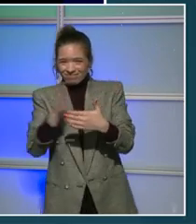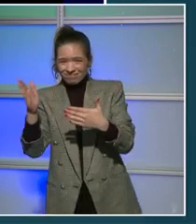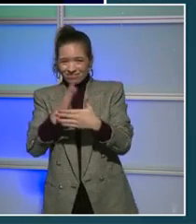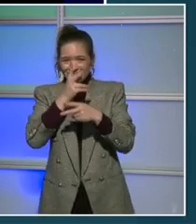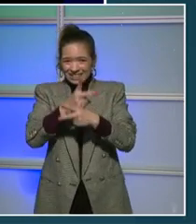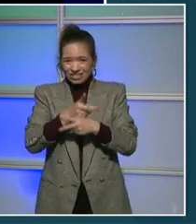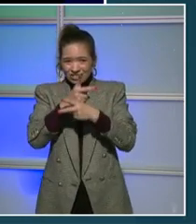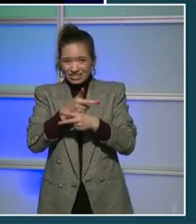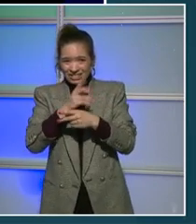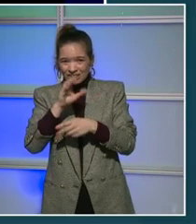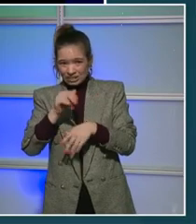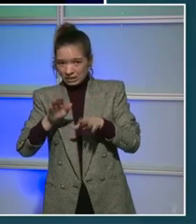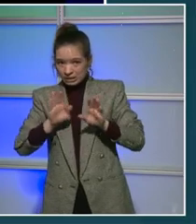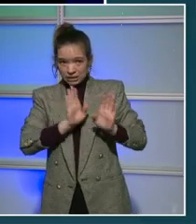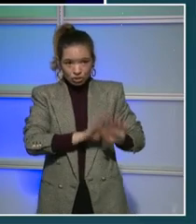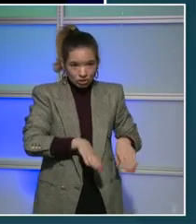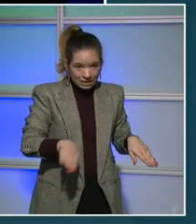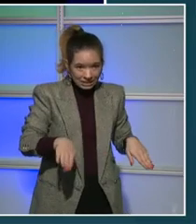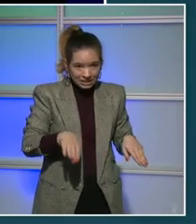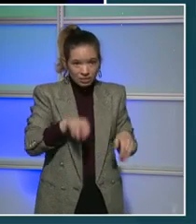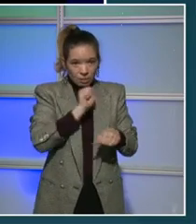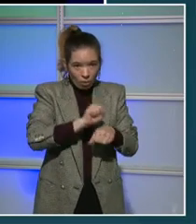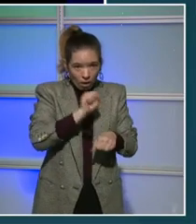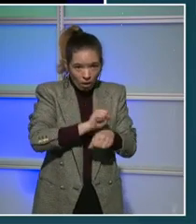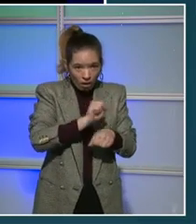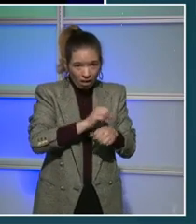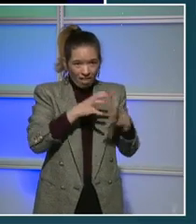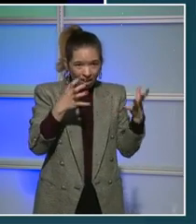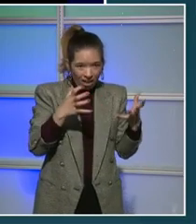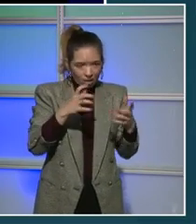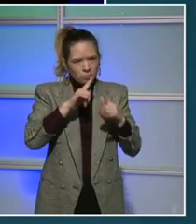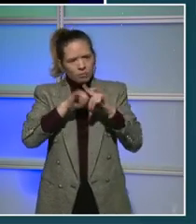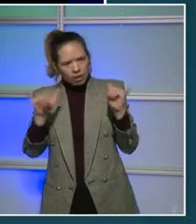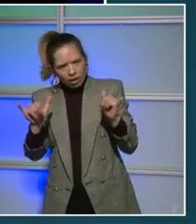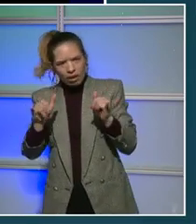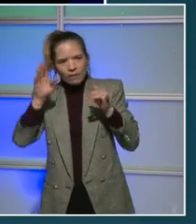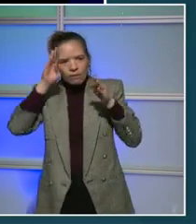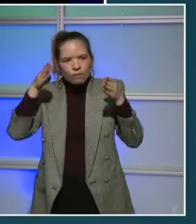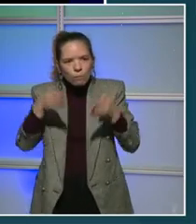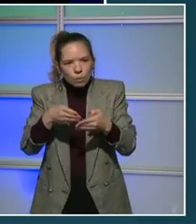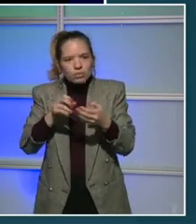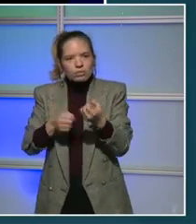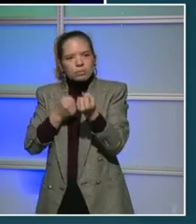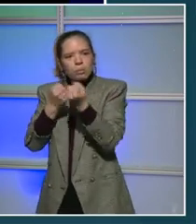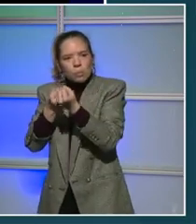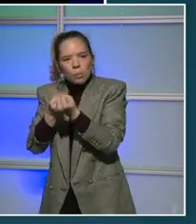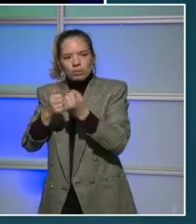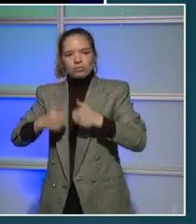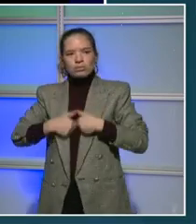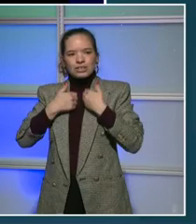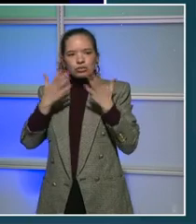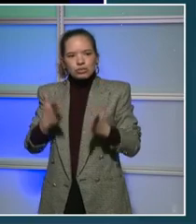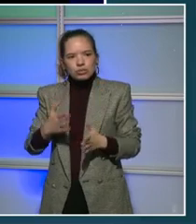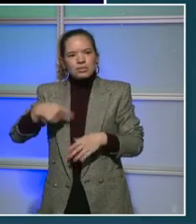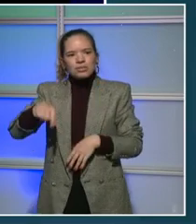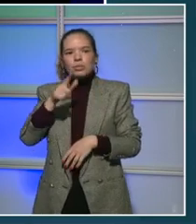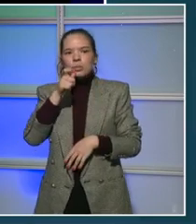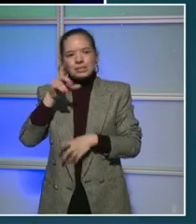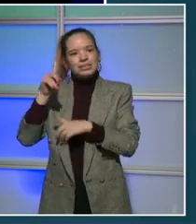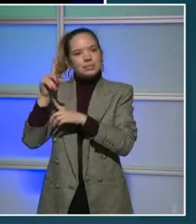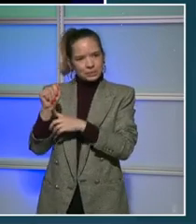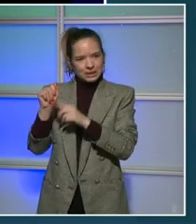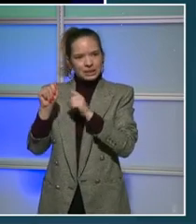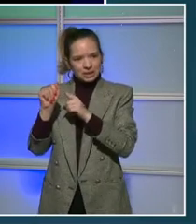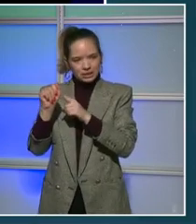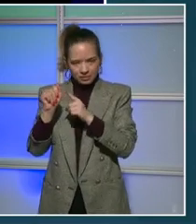lot of work in, to supporting our residents with disabilities, and to also